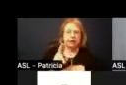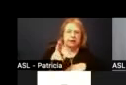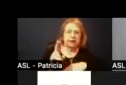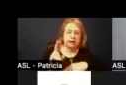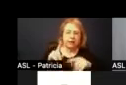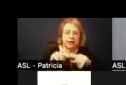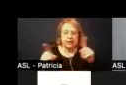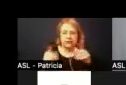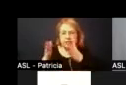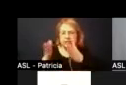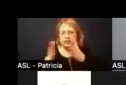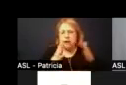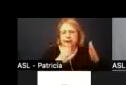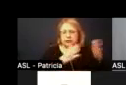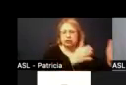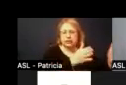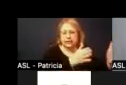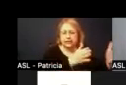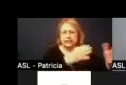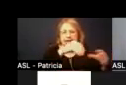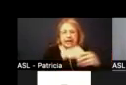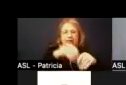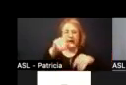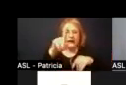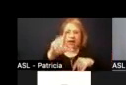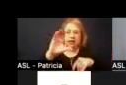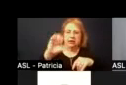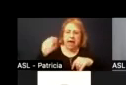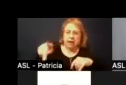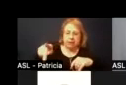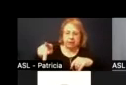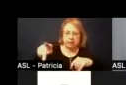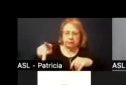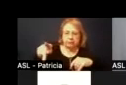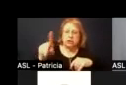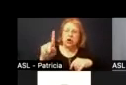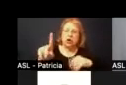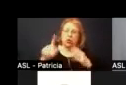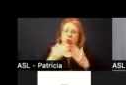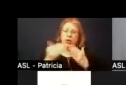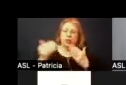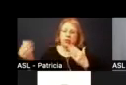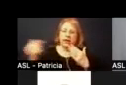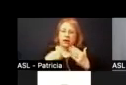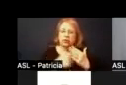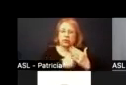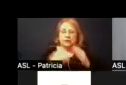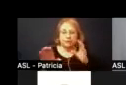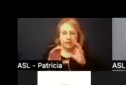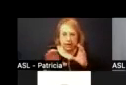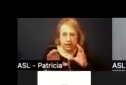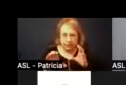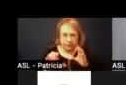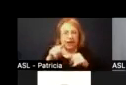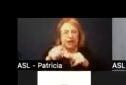uh strategies um embedded in the lcap and so one of the things that we have done and obviously these